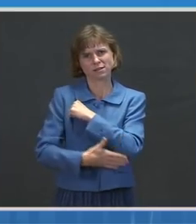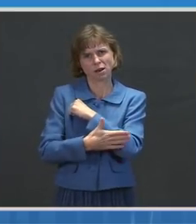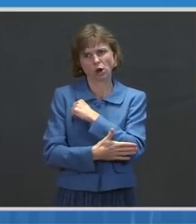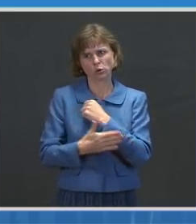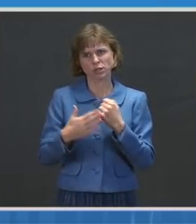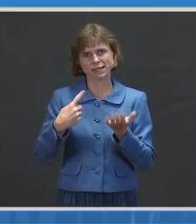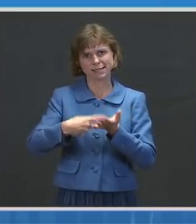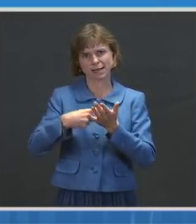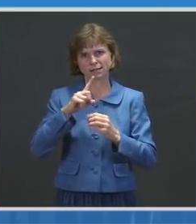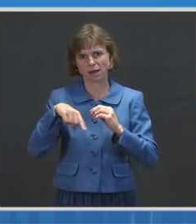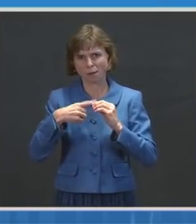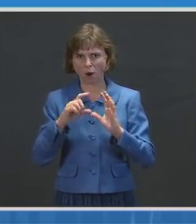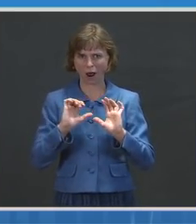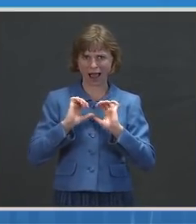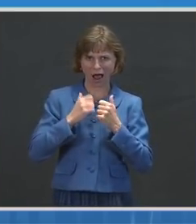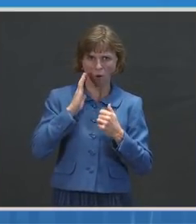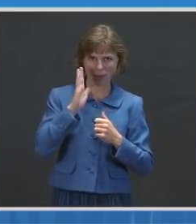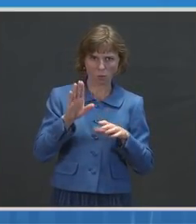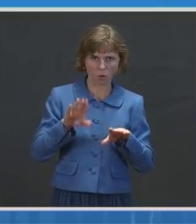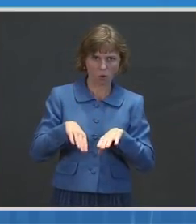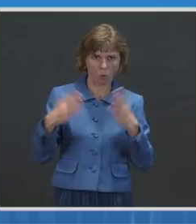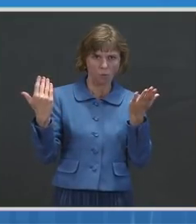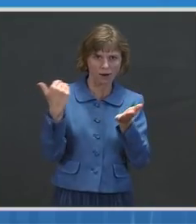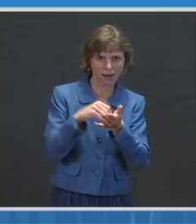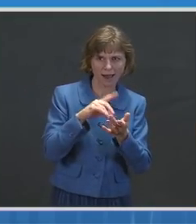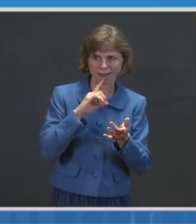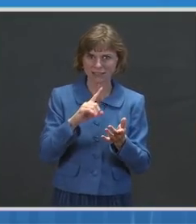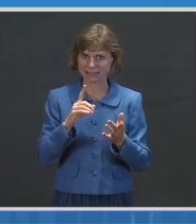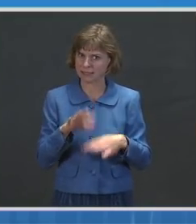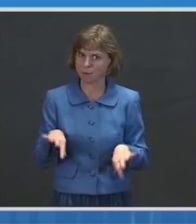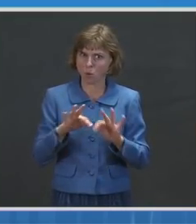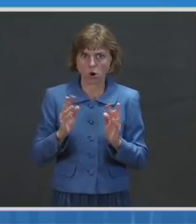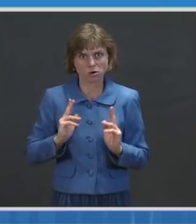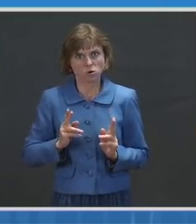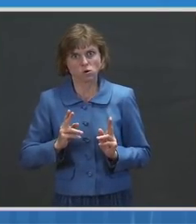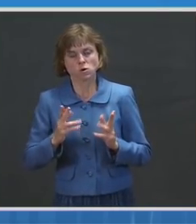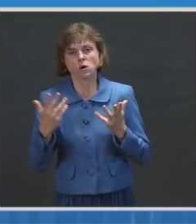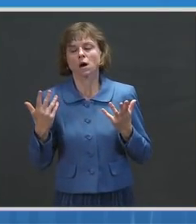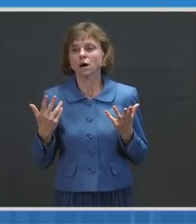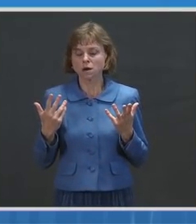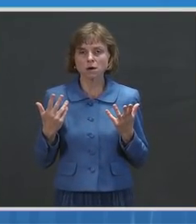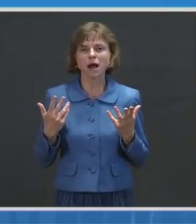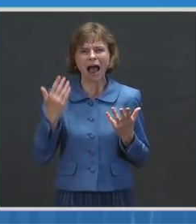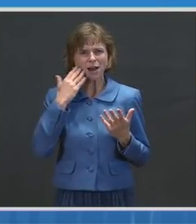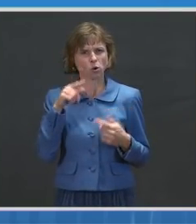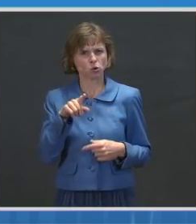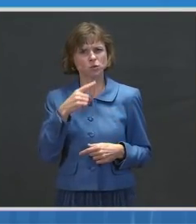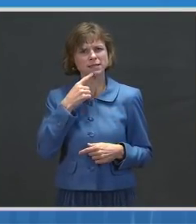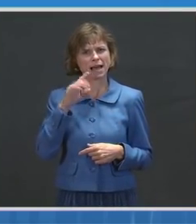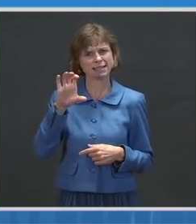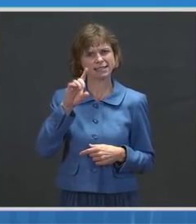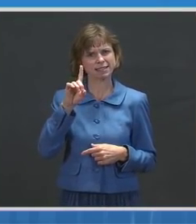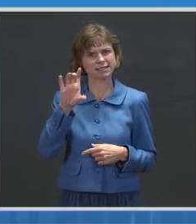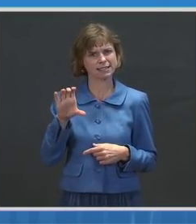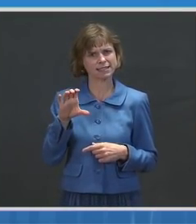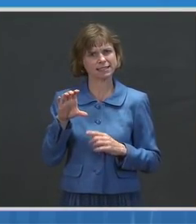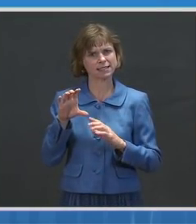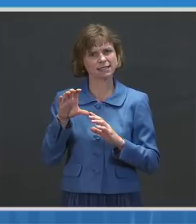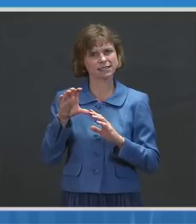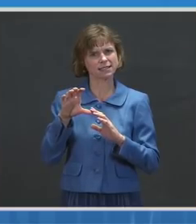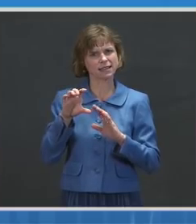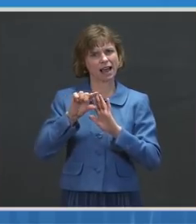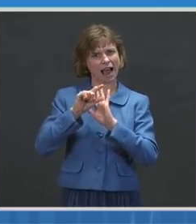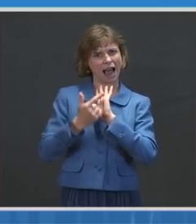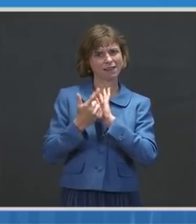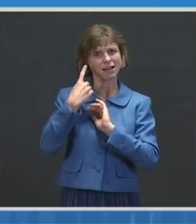going to reopen, there is an urgency to that matter. I know that you said that the CDC's guidelines for school reopenings would